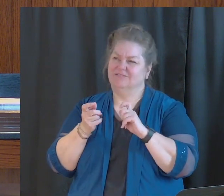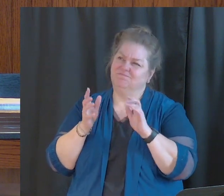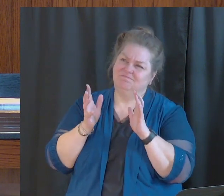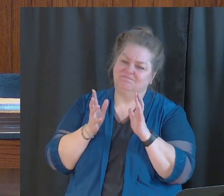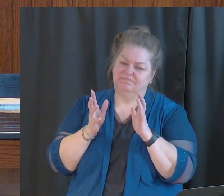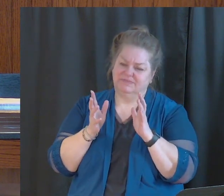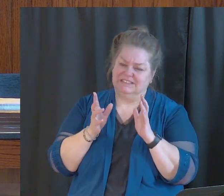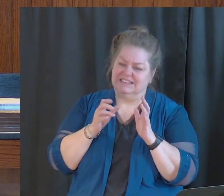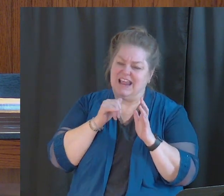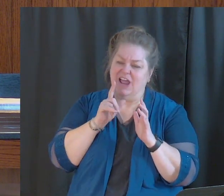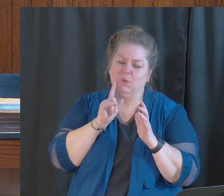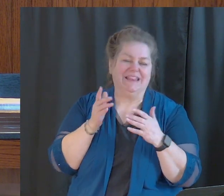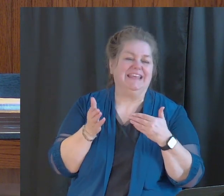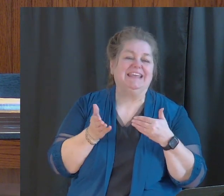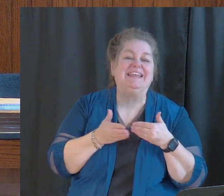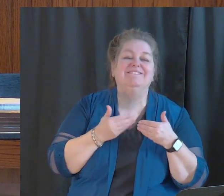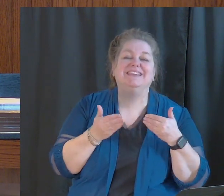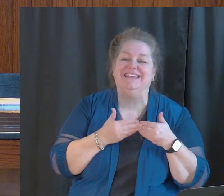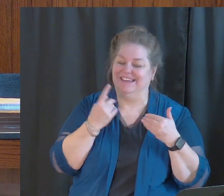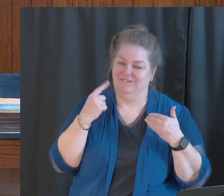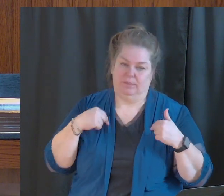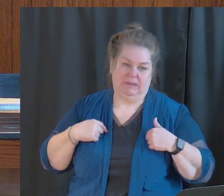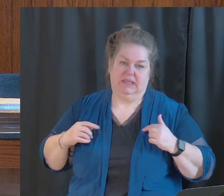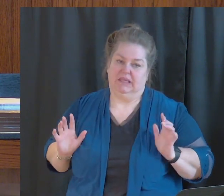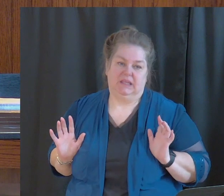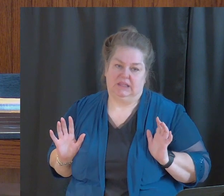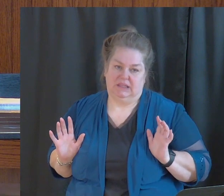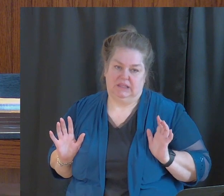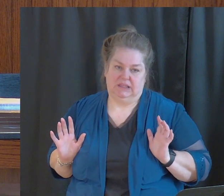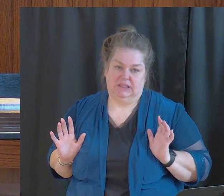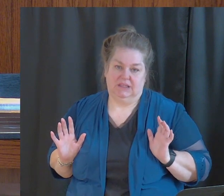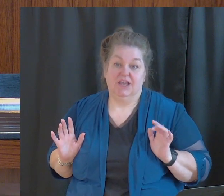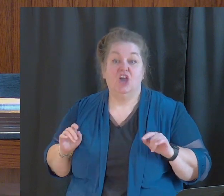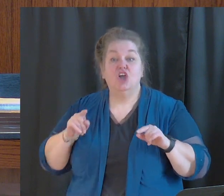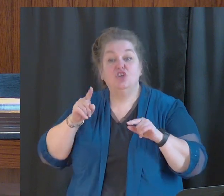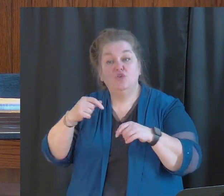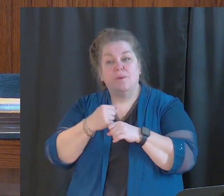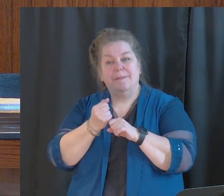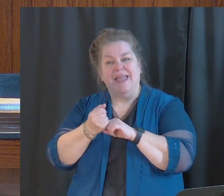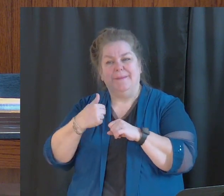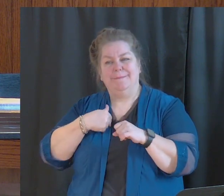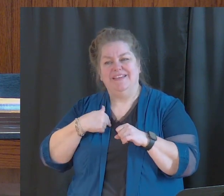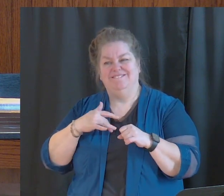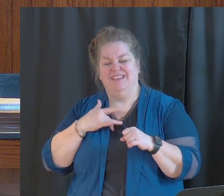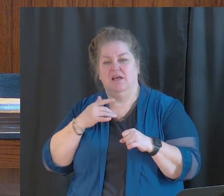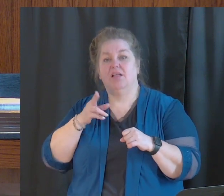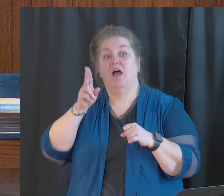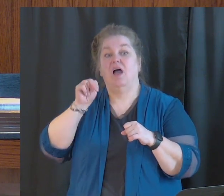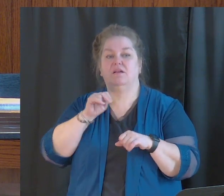convenient for me to make. You're making me feel uncomfortable.